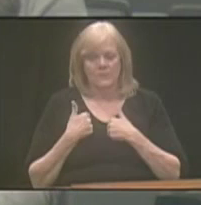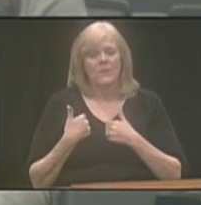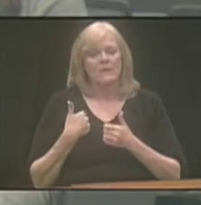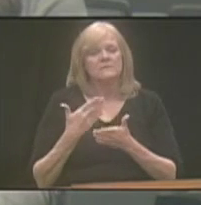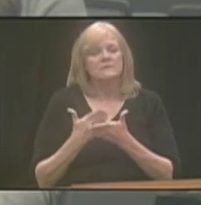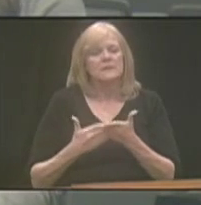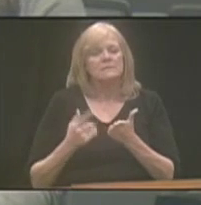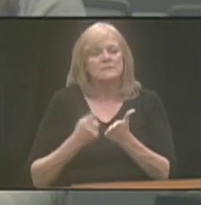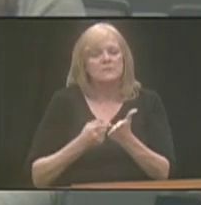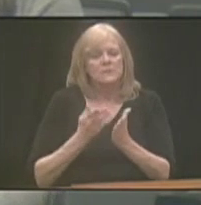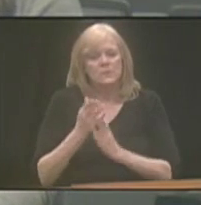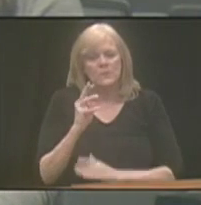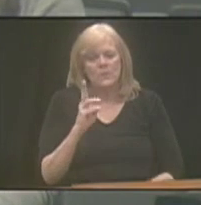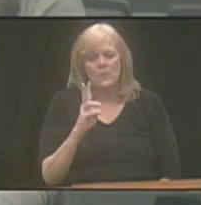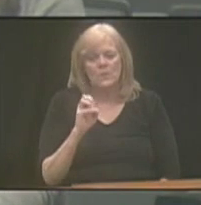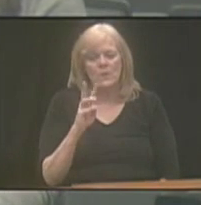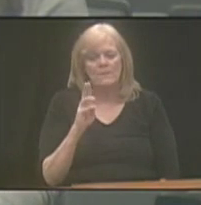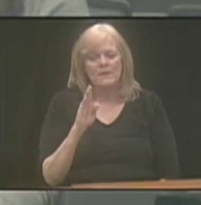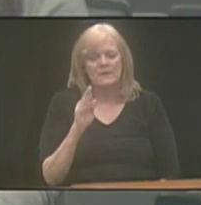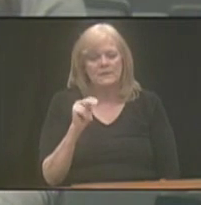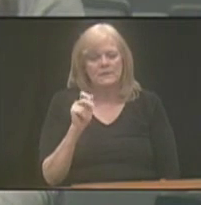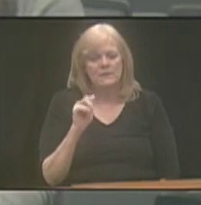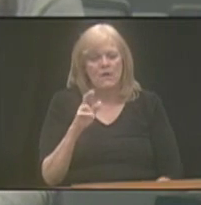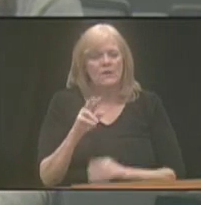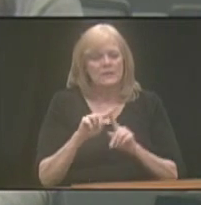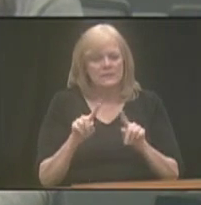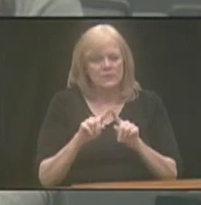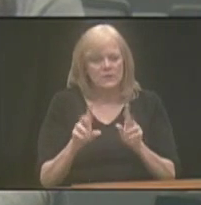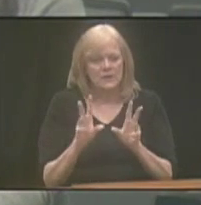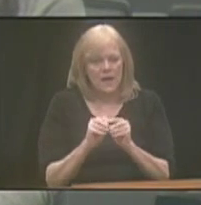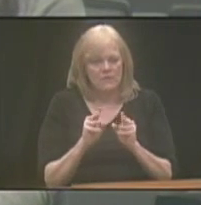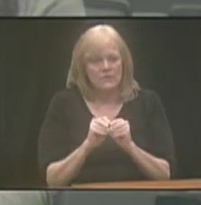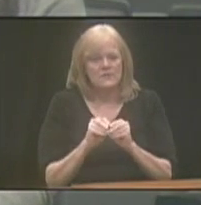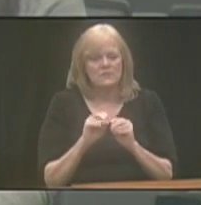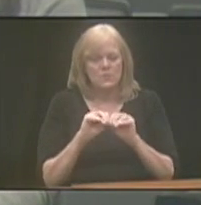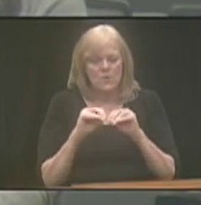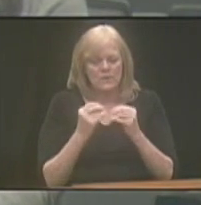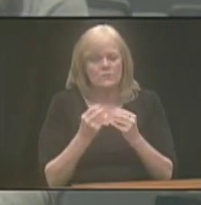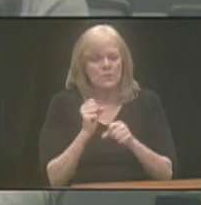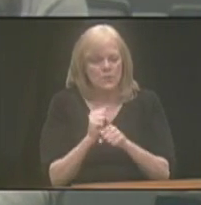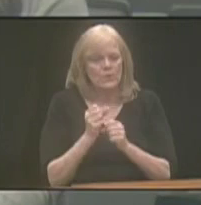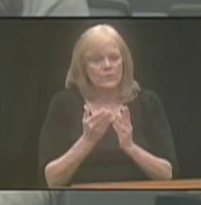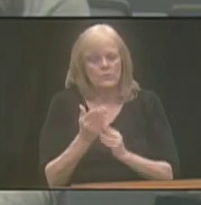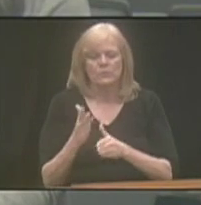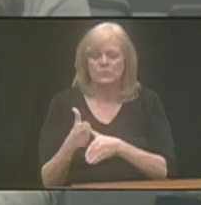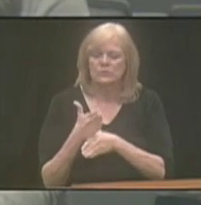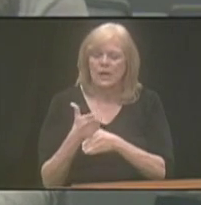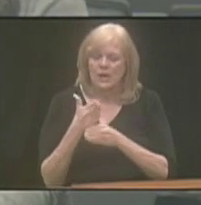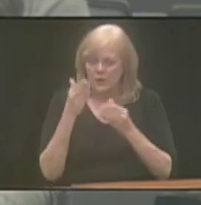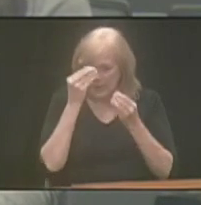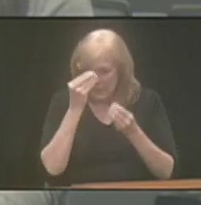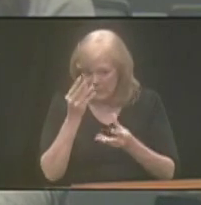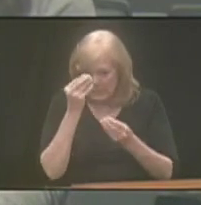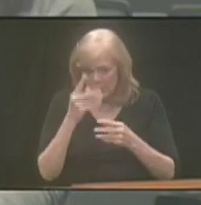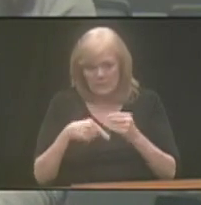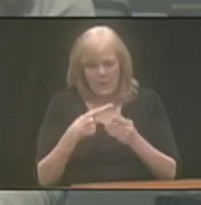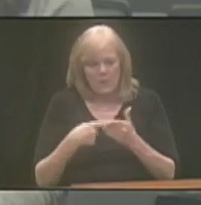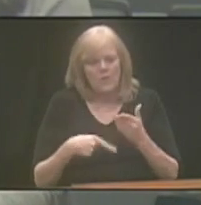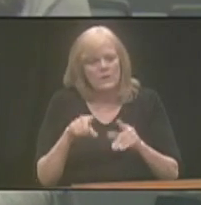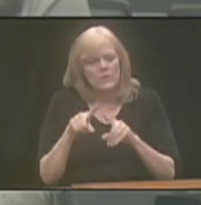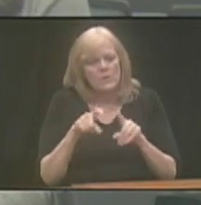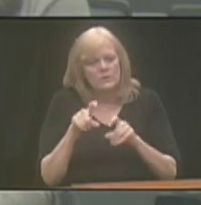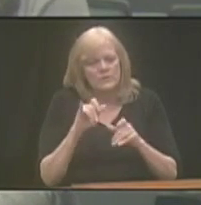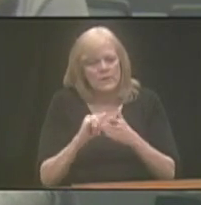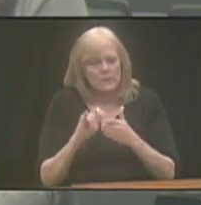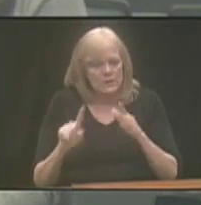discussions through webinars and different conferences and organizations that we work through to just share information about what are the